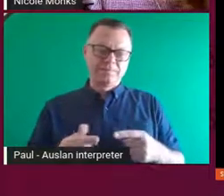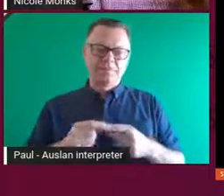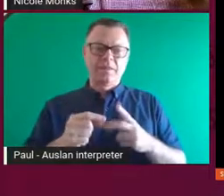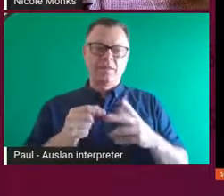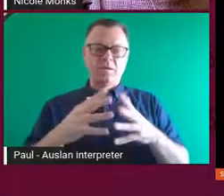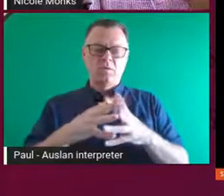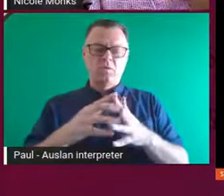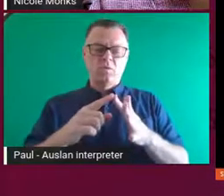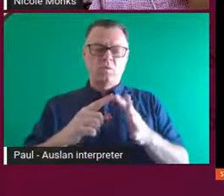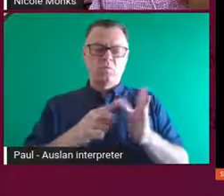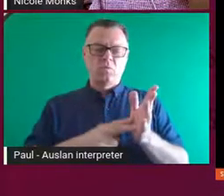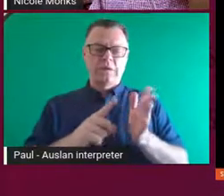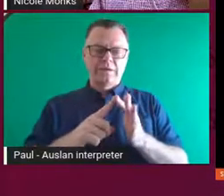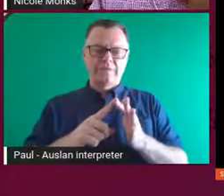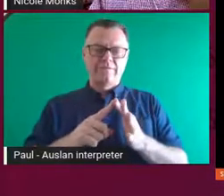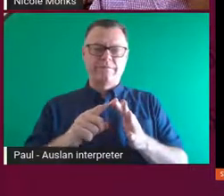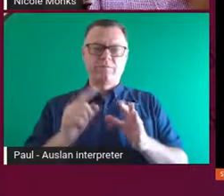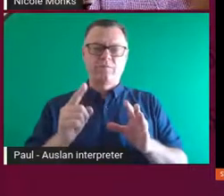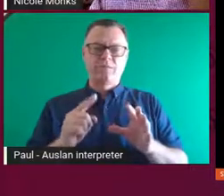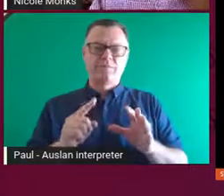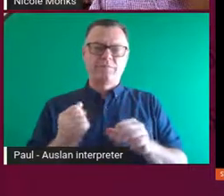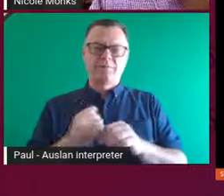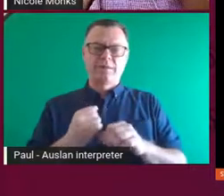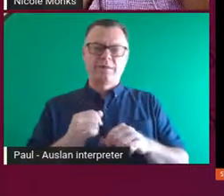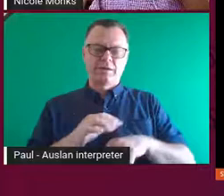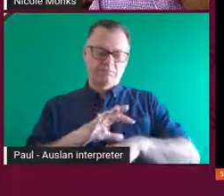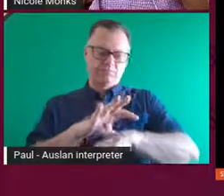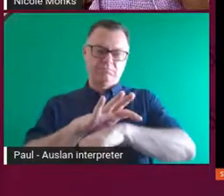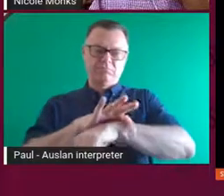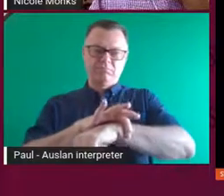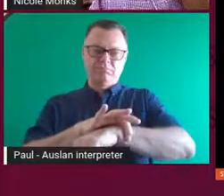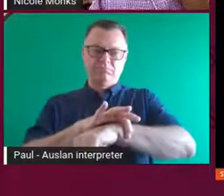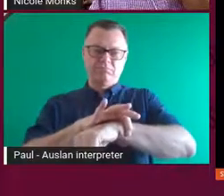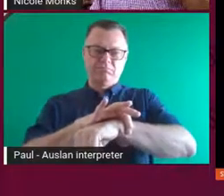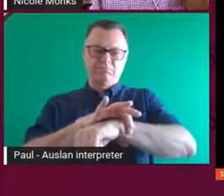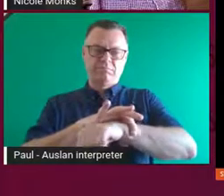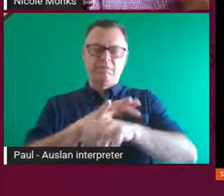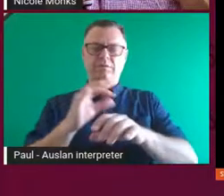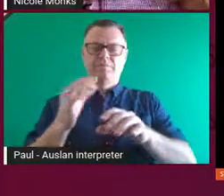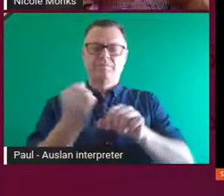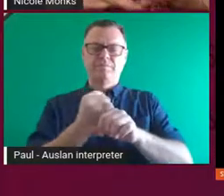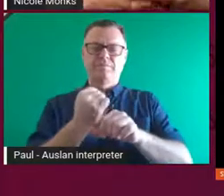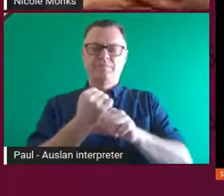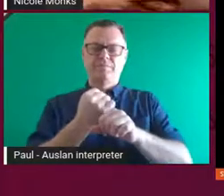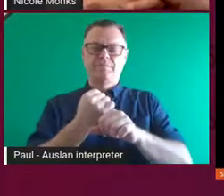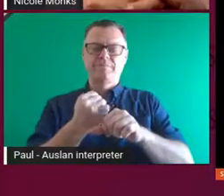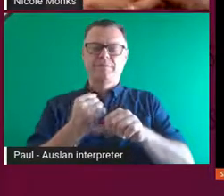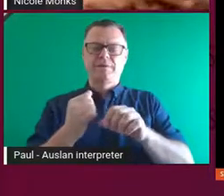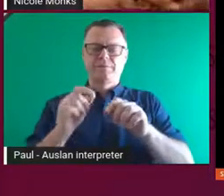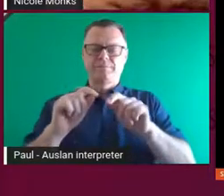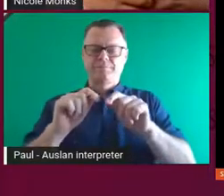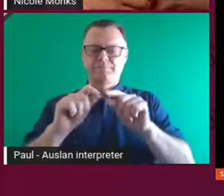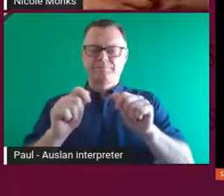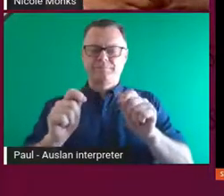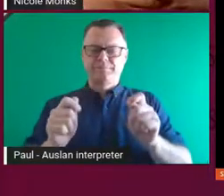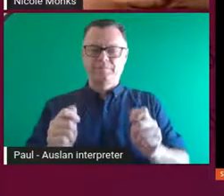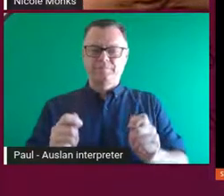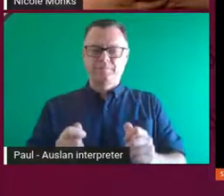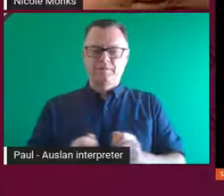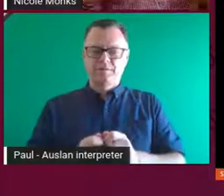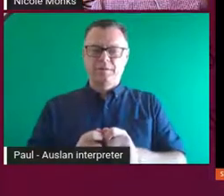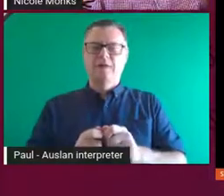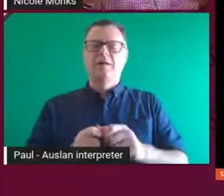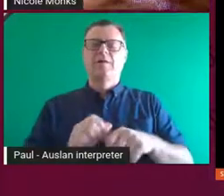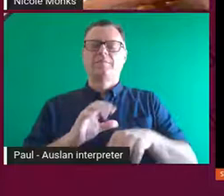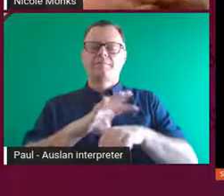creating these sort of circular bracelets sort of things as well, which could be joined together. So it was about creating